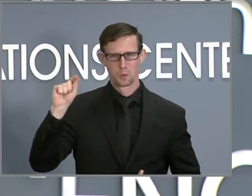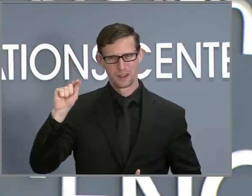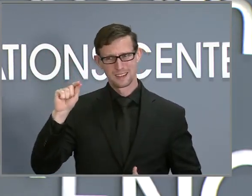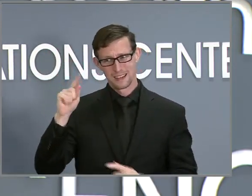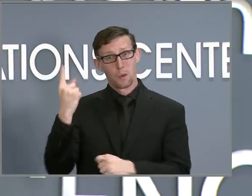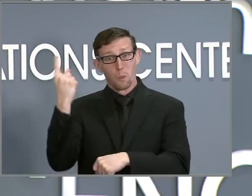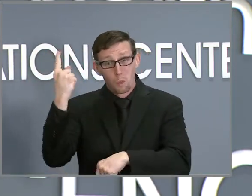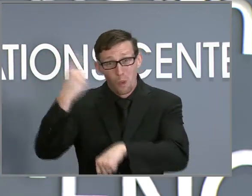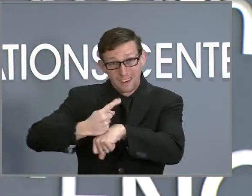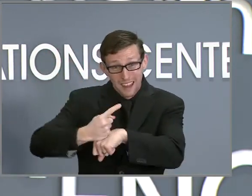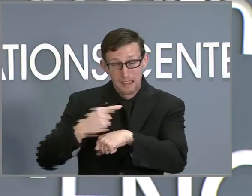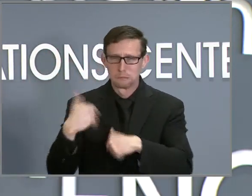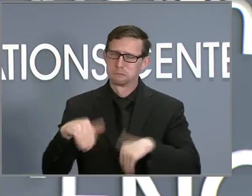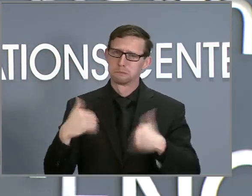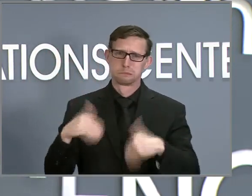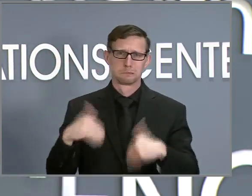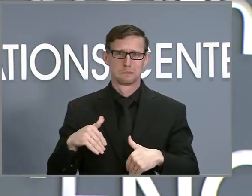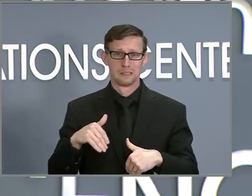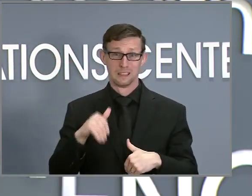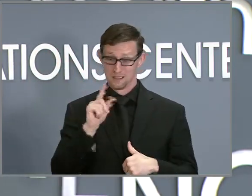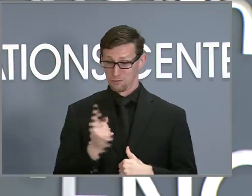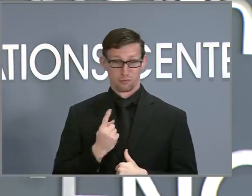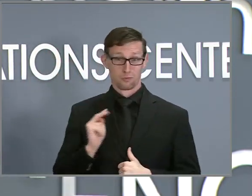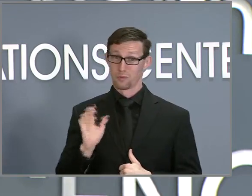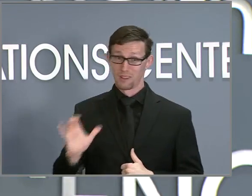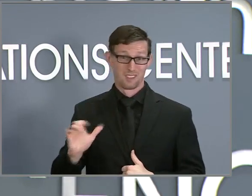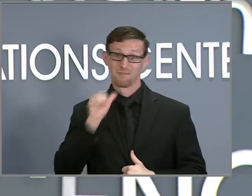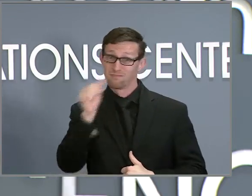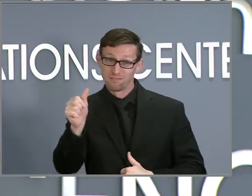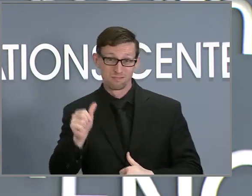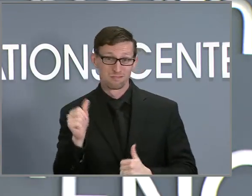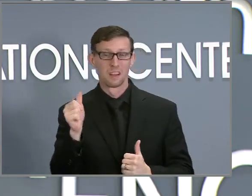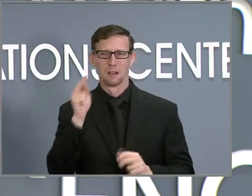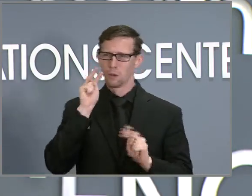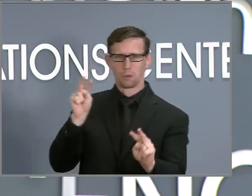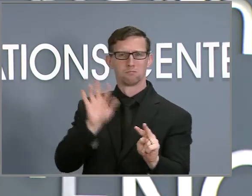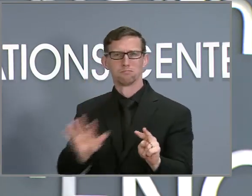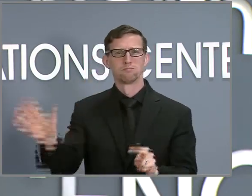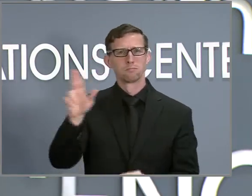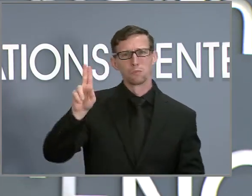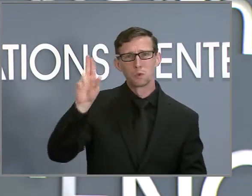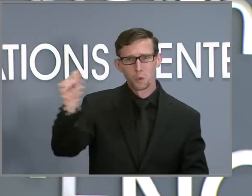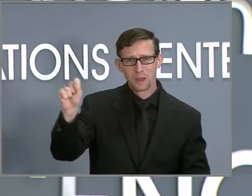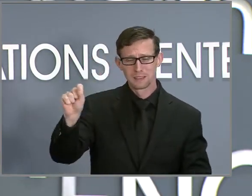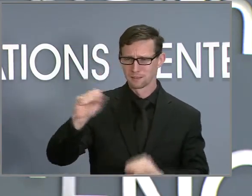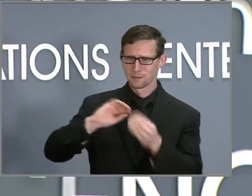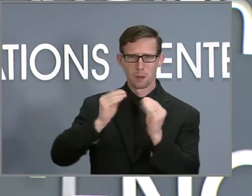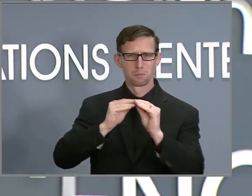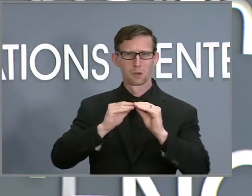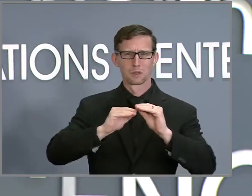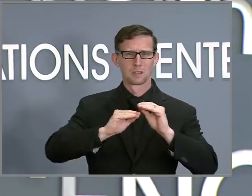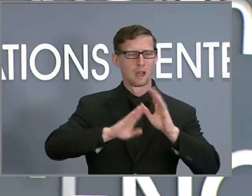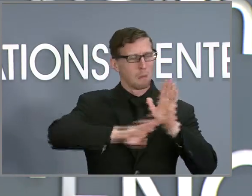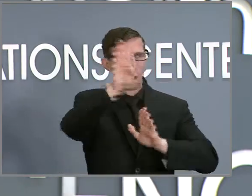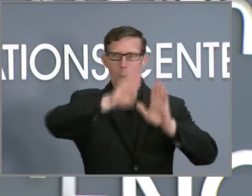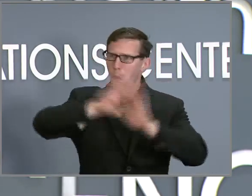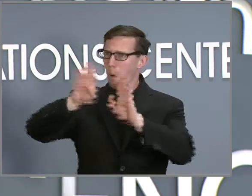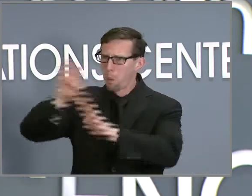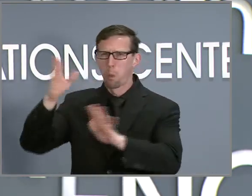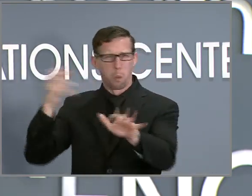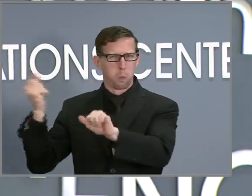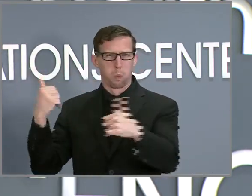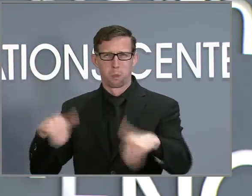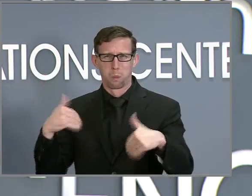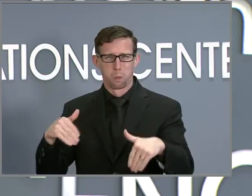The highly contagious Omicron variant of COVID-19 is setting record case numbers across the country, putting a strain on